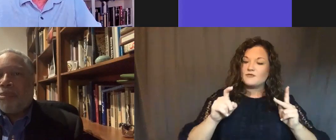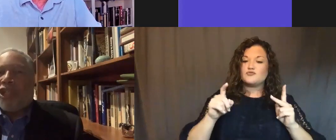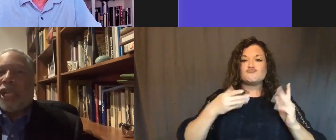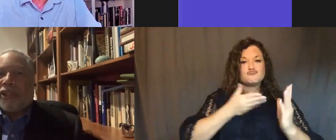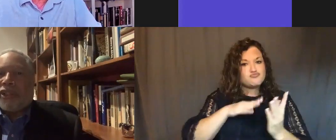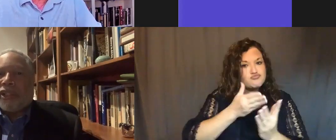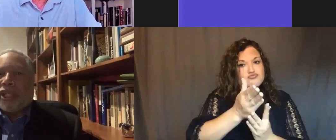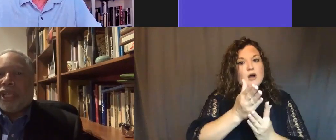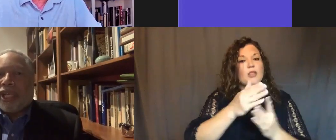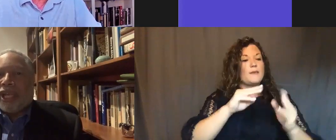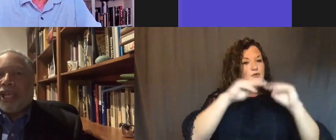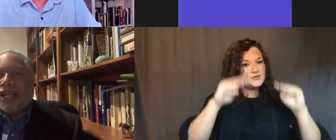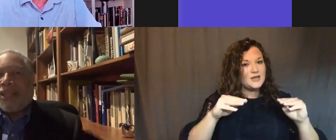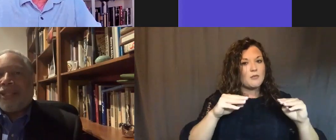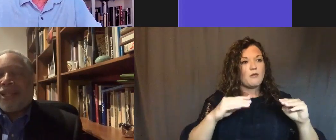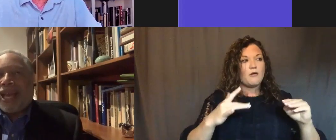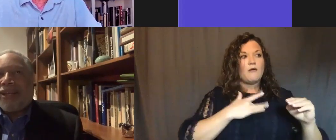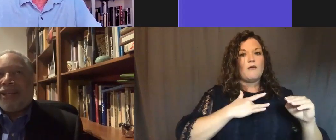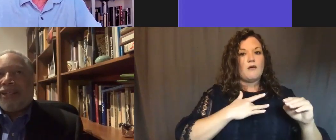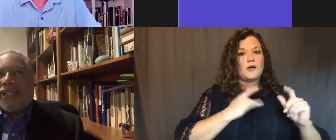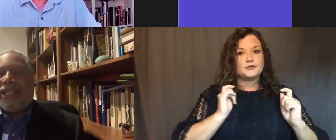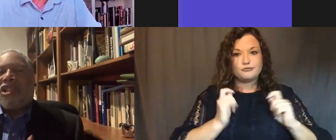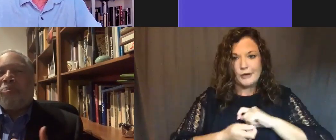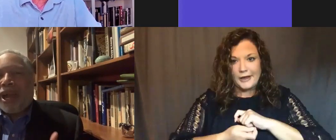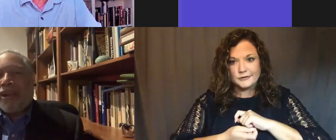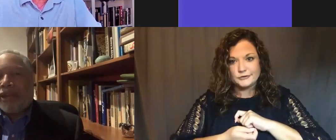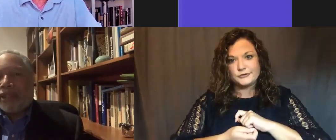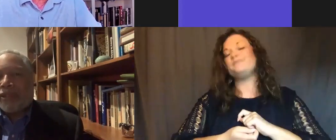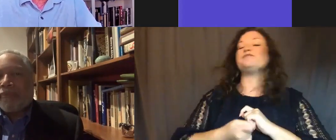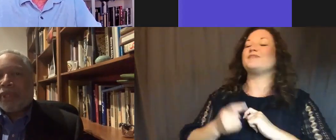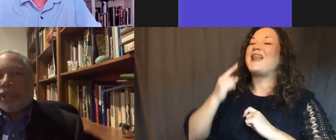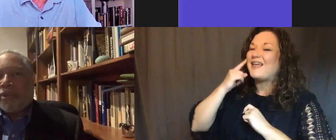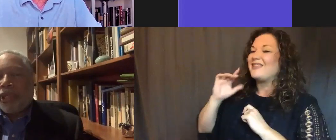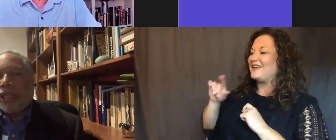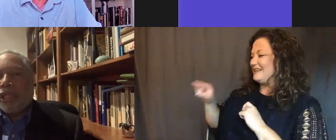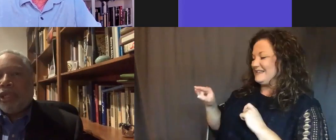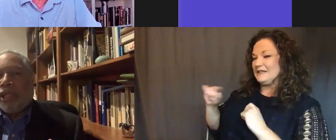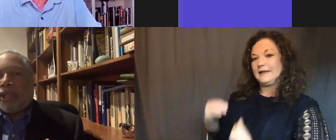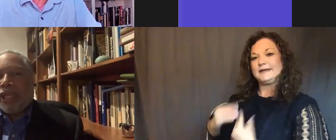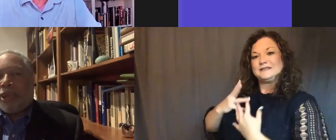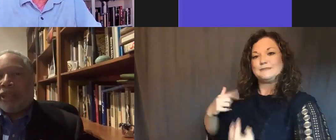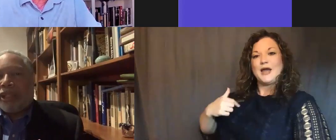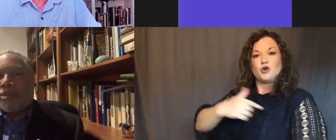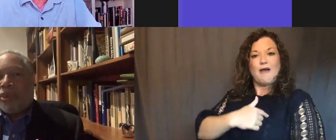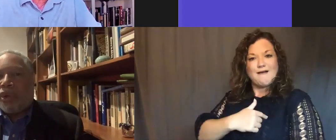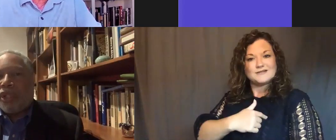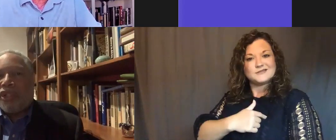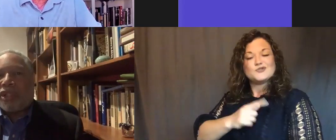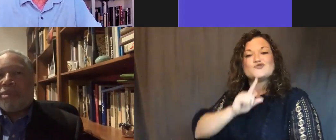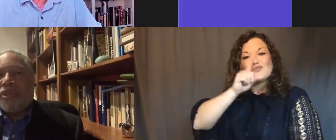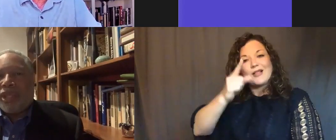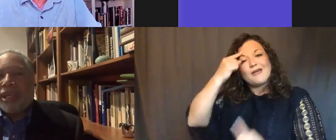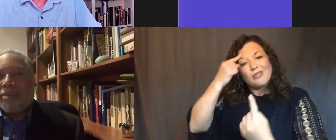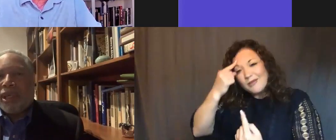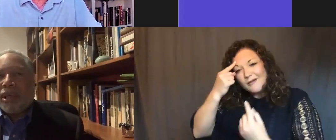and be changed. And I think that he inspired us to really think about this more than